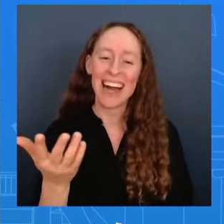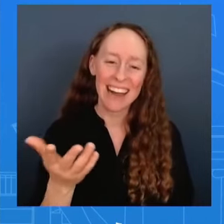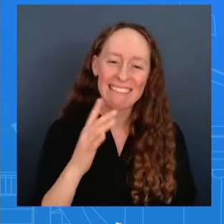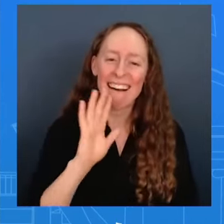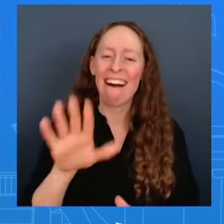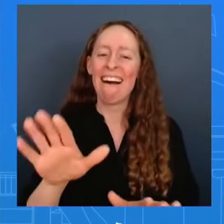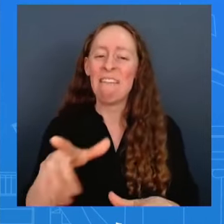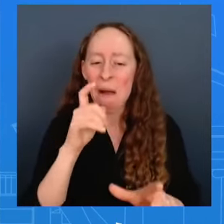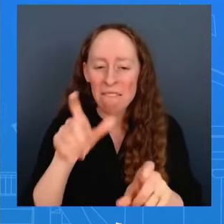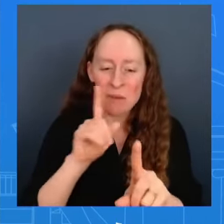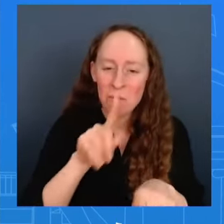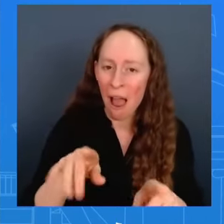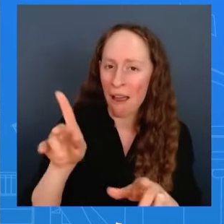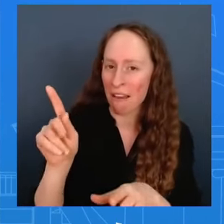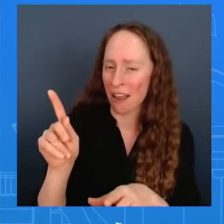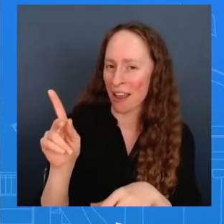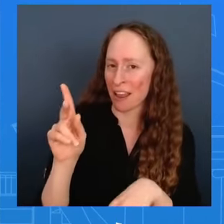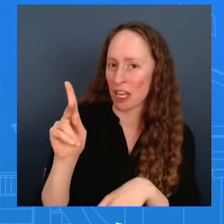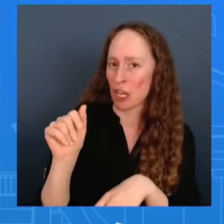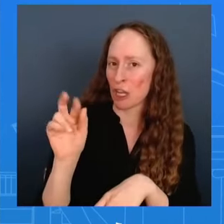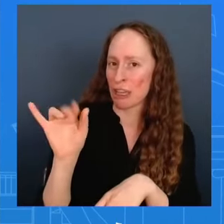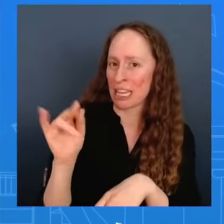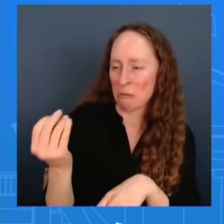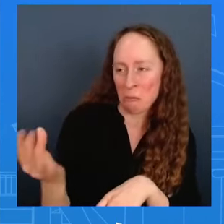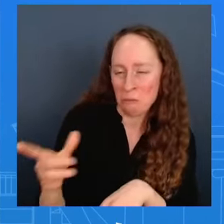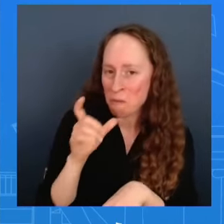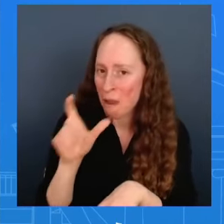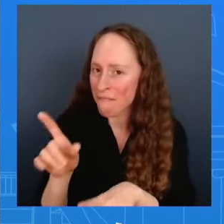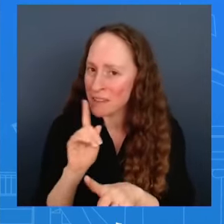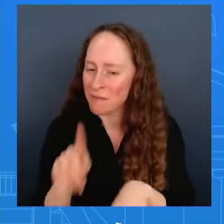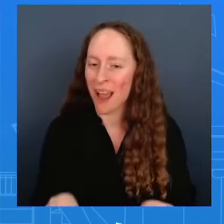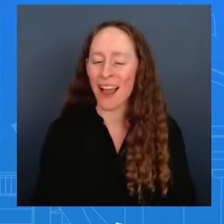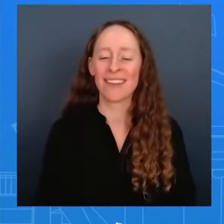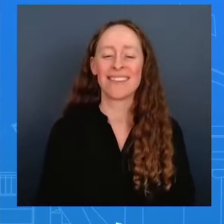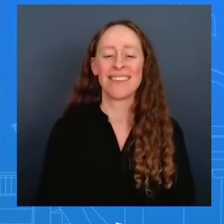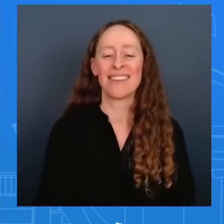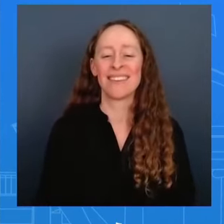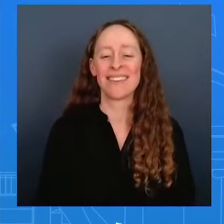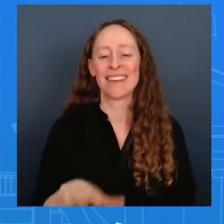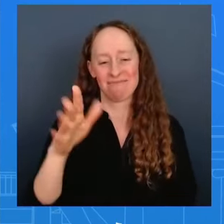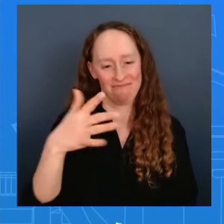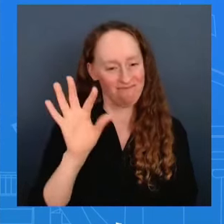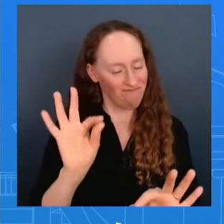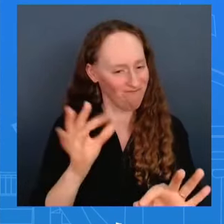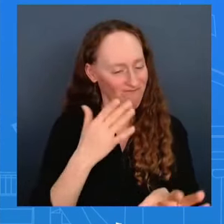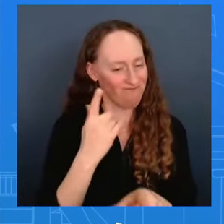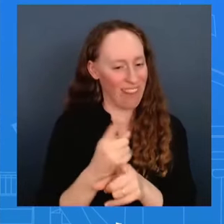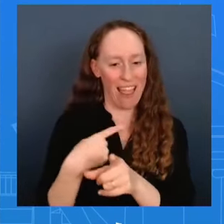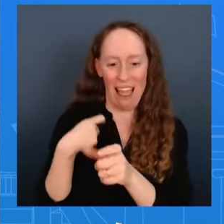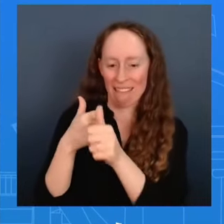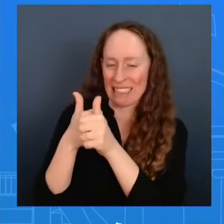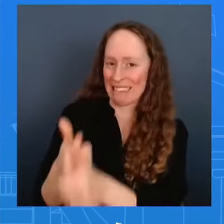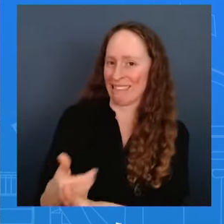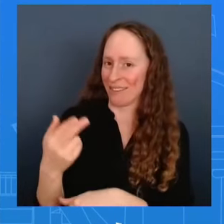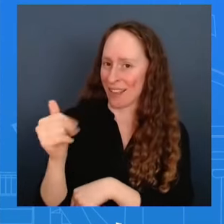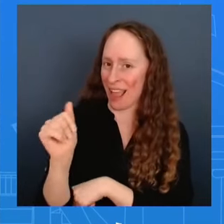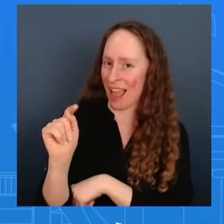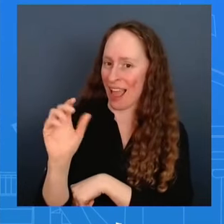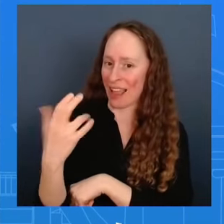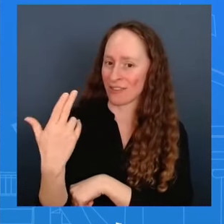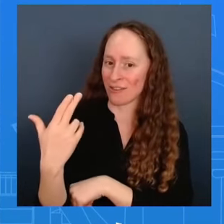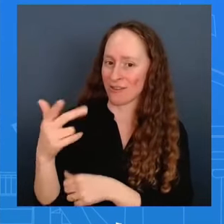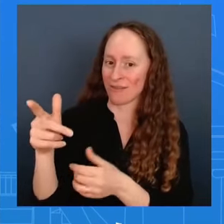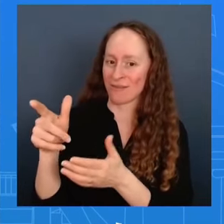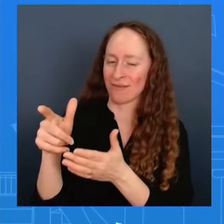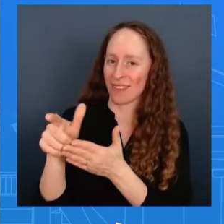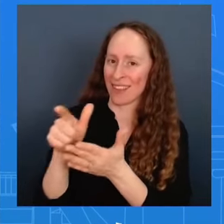i appreciate that so i am subject to the the hatch act um i guess what i would do is interpret uh your question